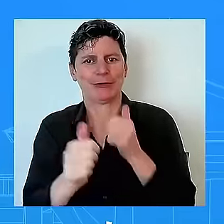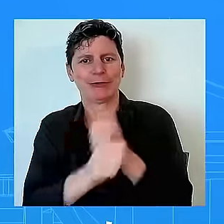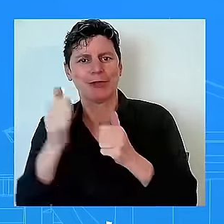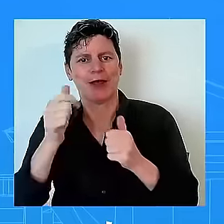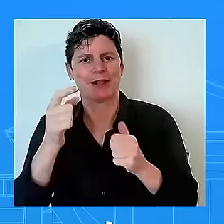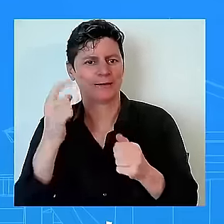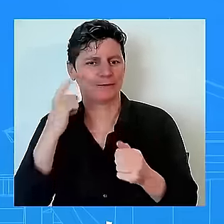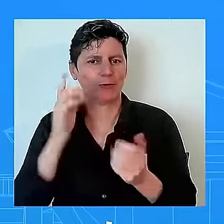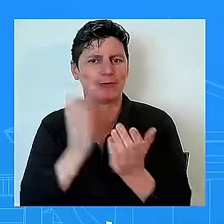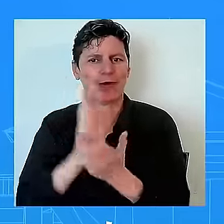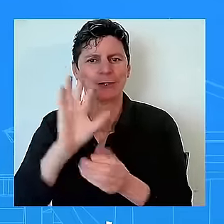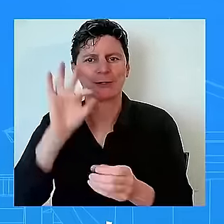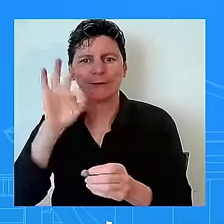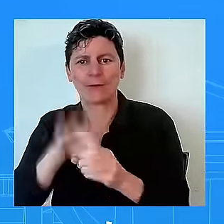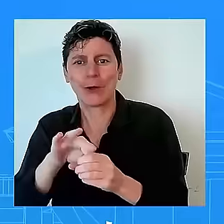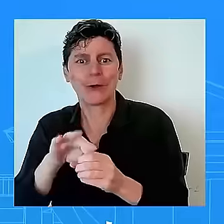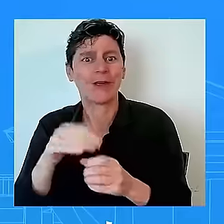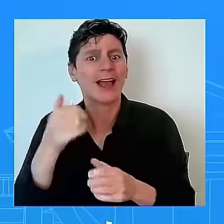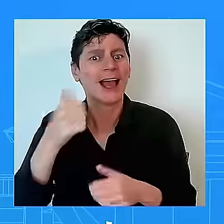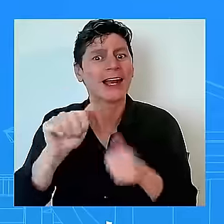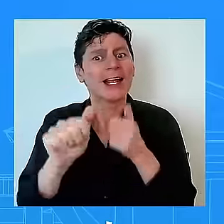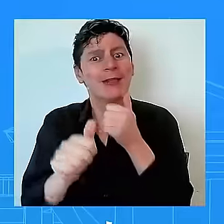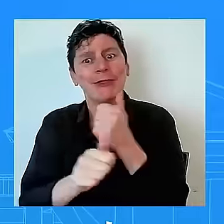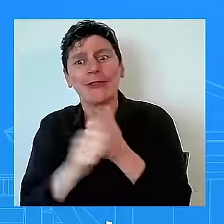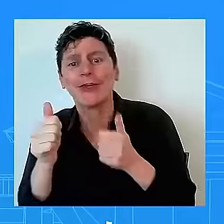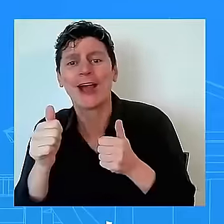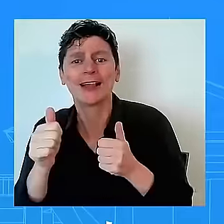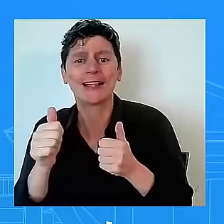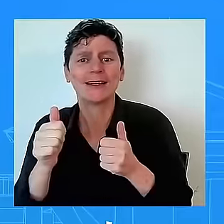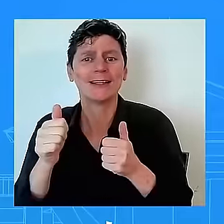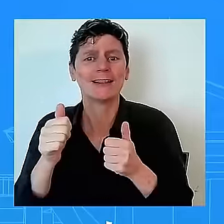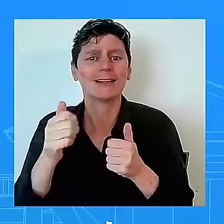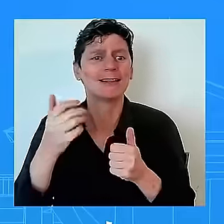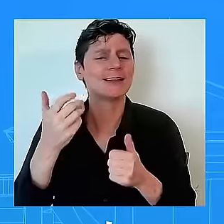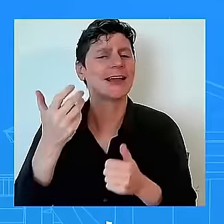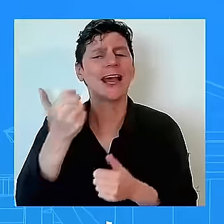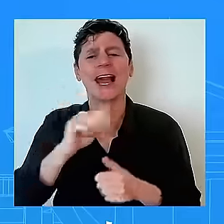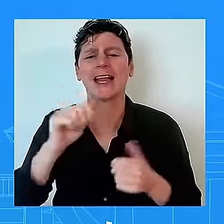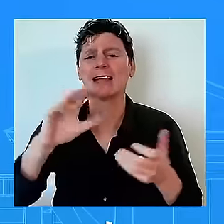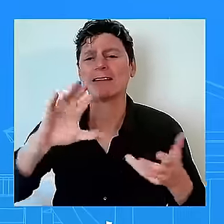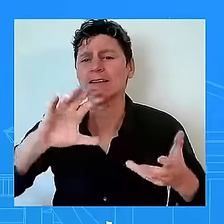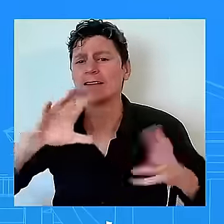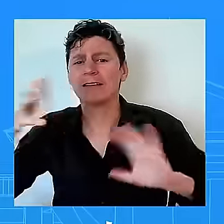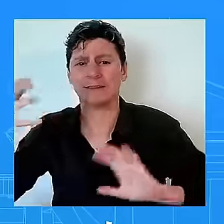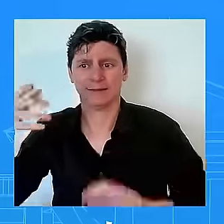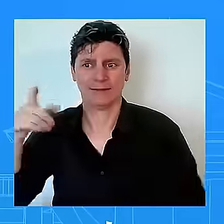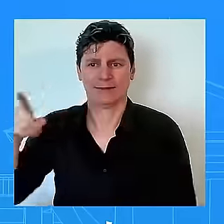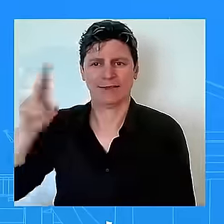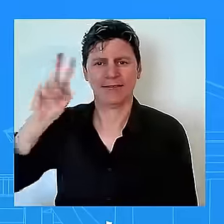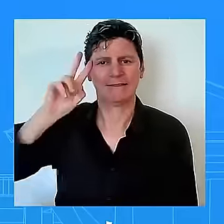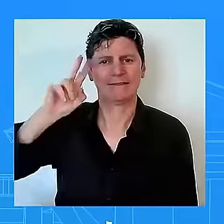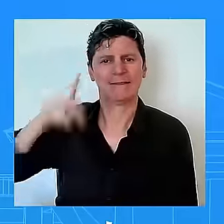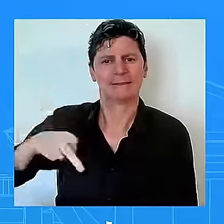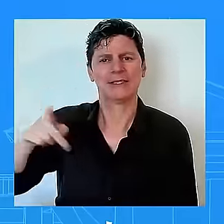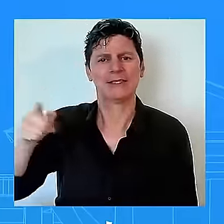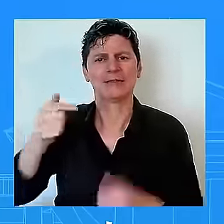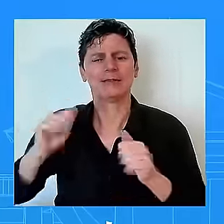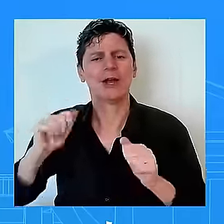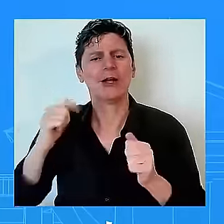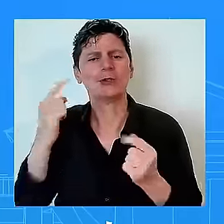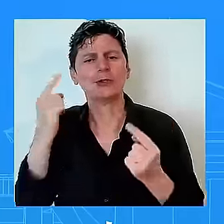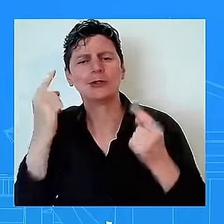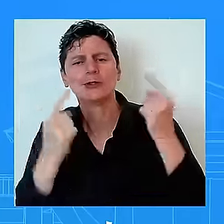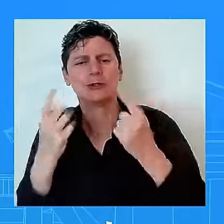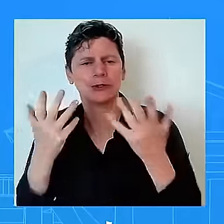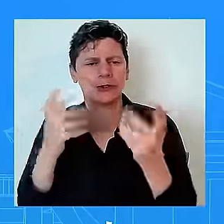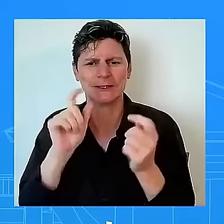literally is the president and is the vice president considering avoiding those specific terms threat to democracy or danger to